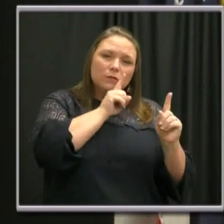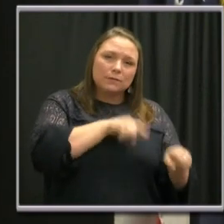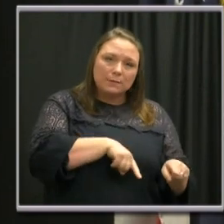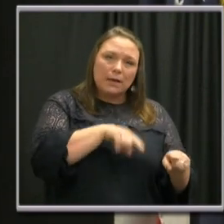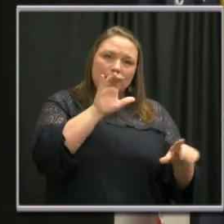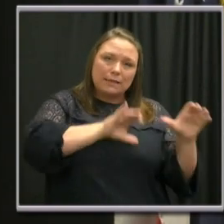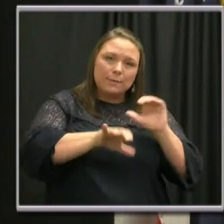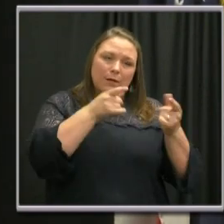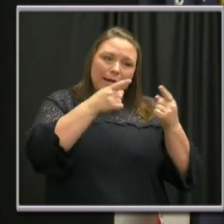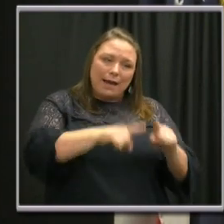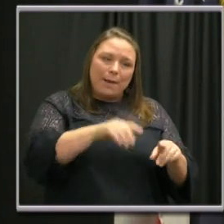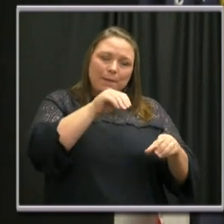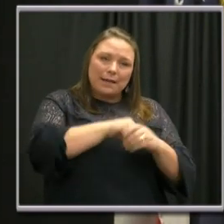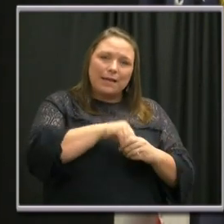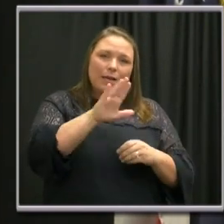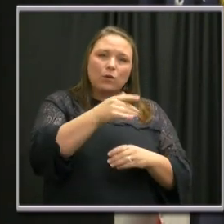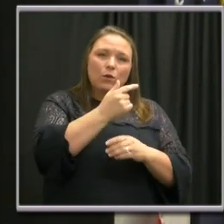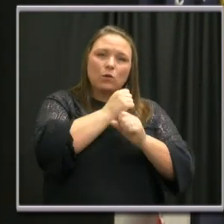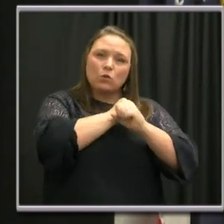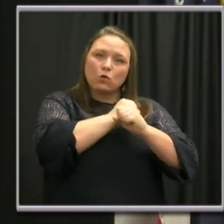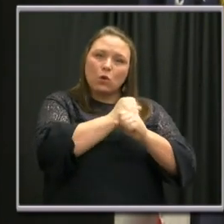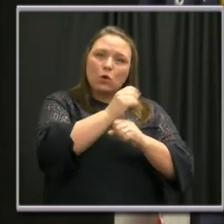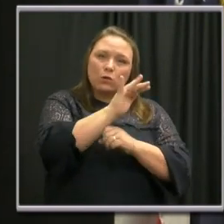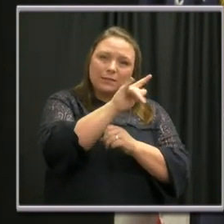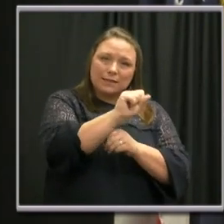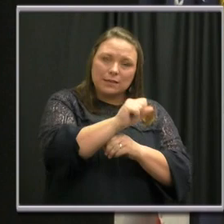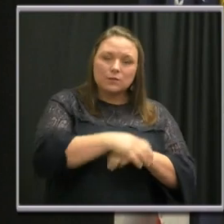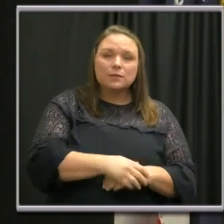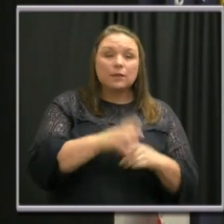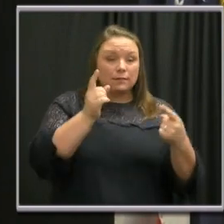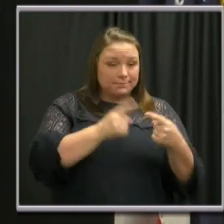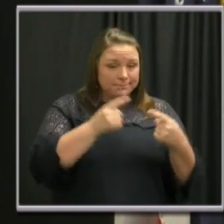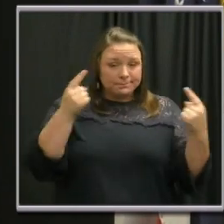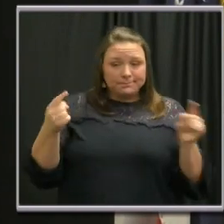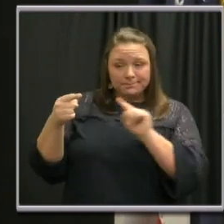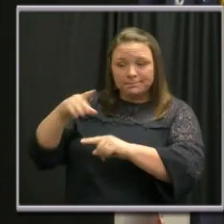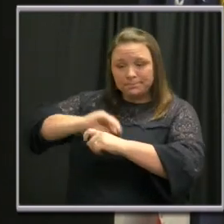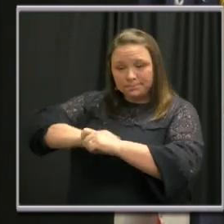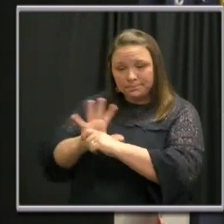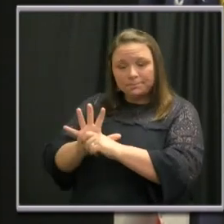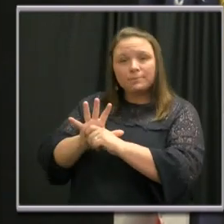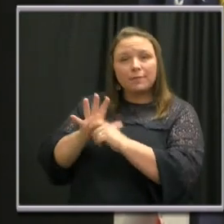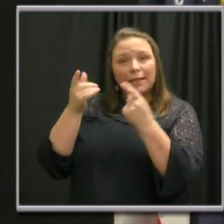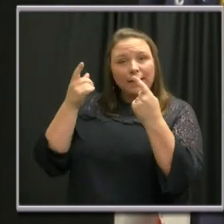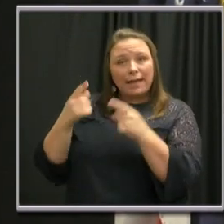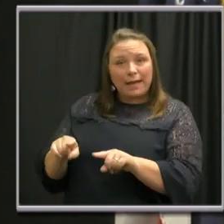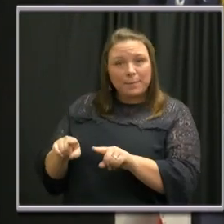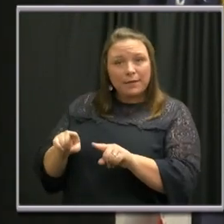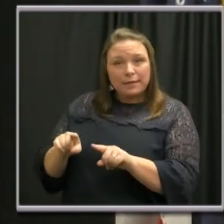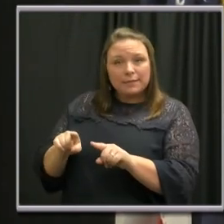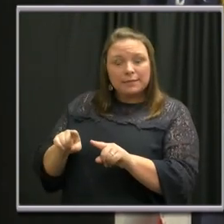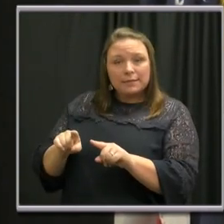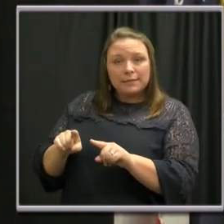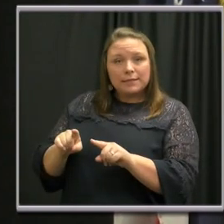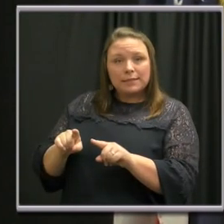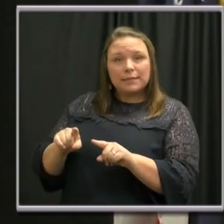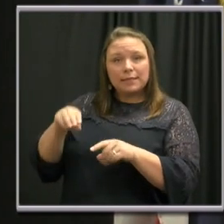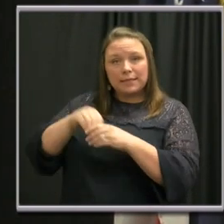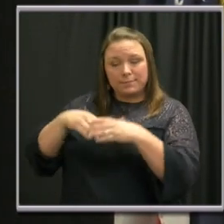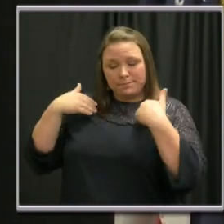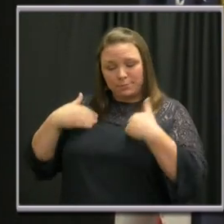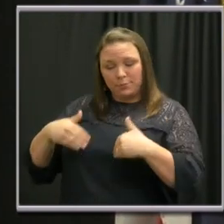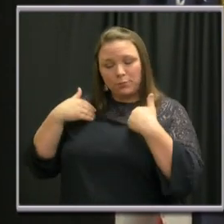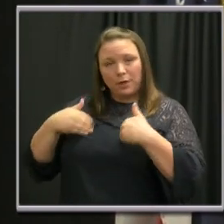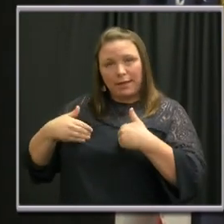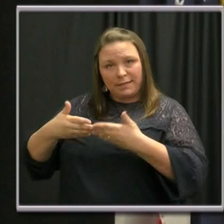chemicals released by the guard cells. By contrast, COVID-19 primarily occurs in the lower airways